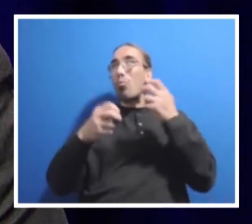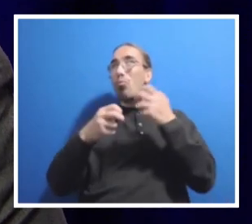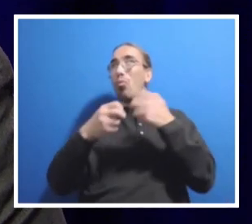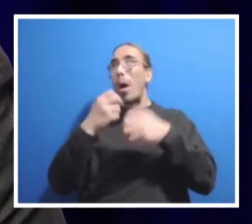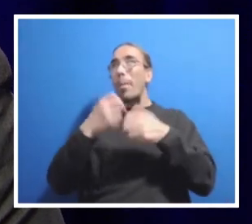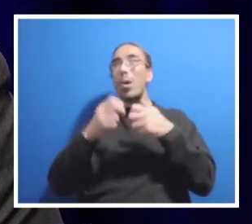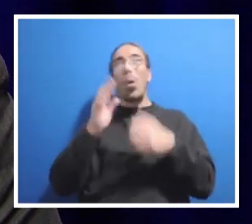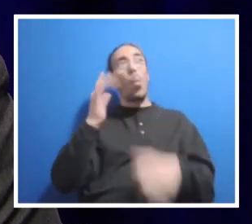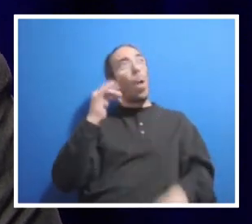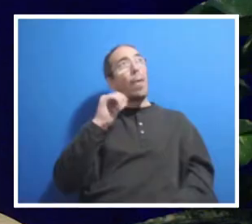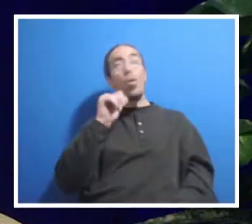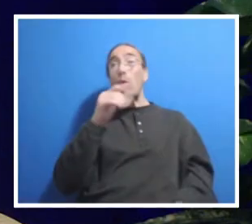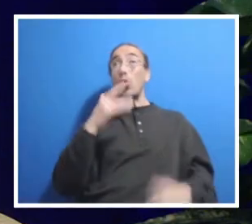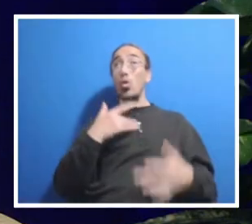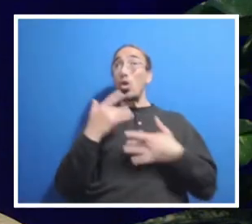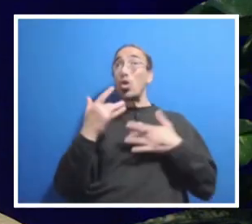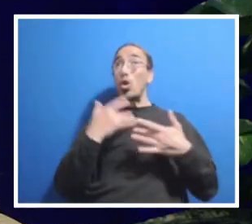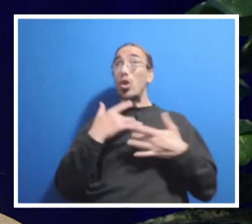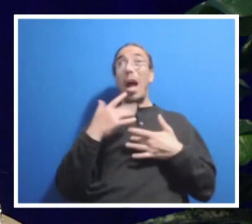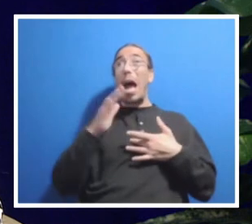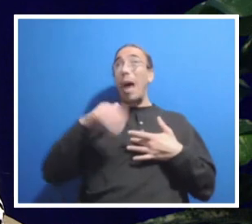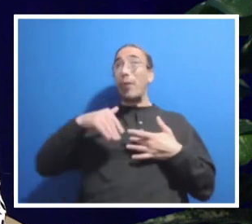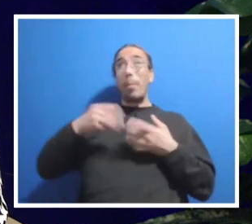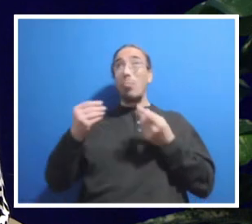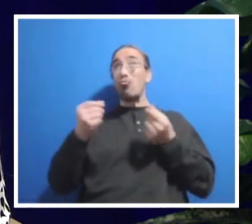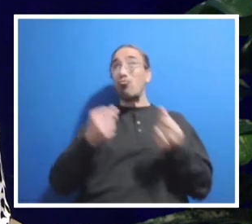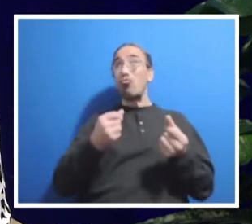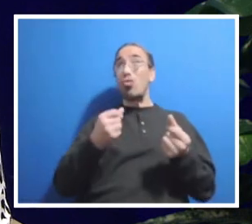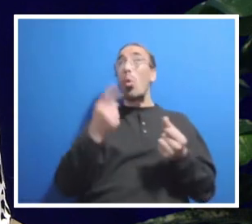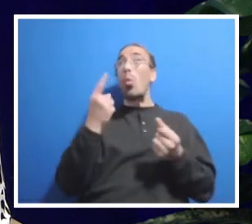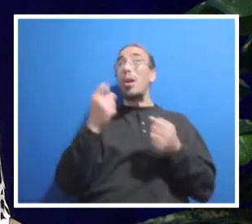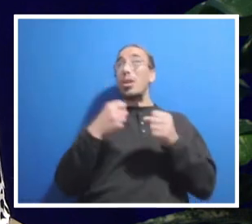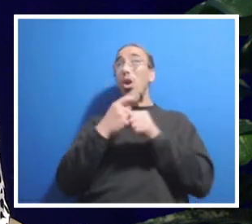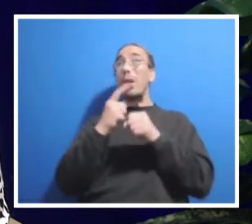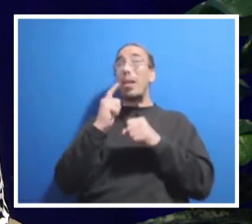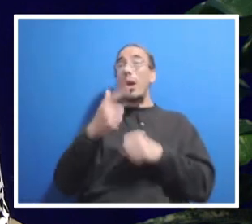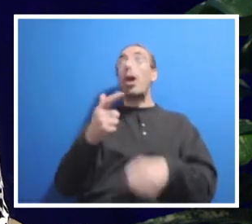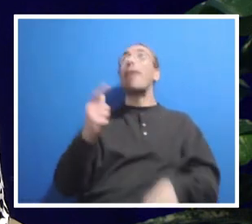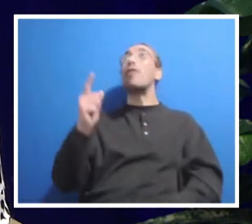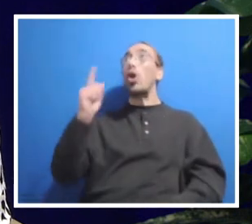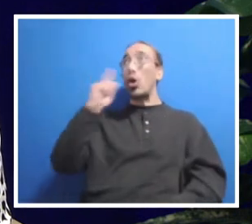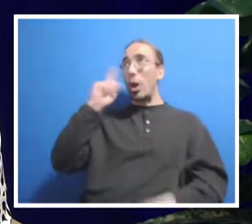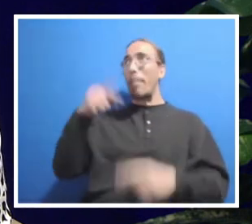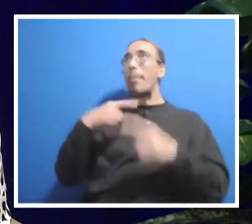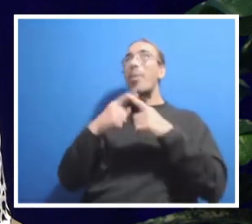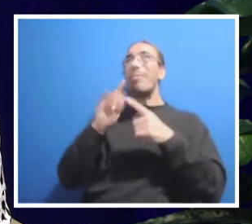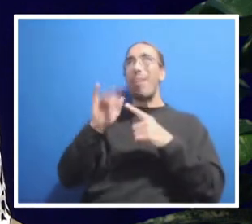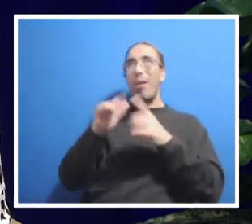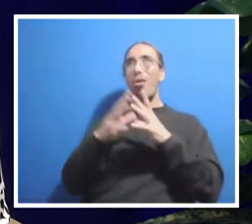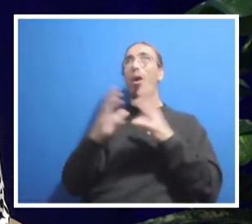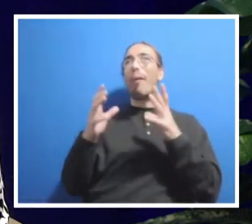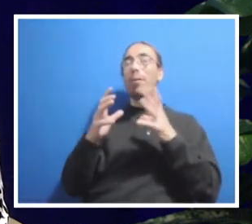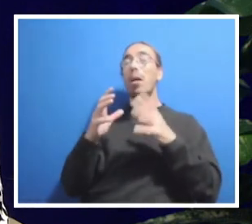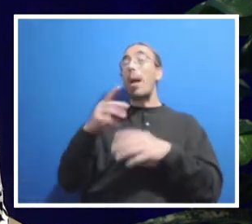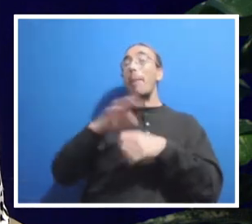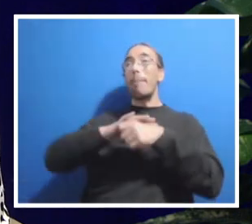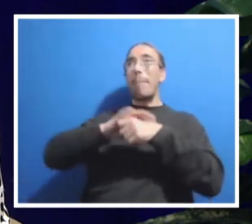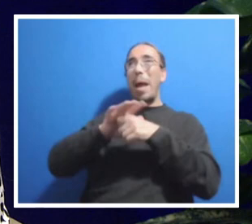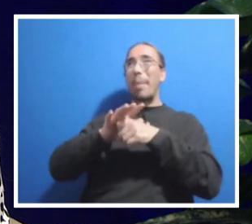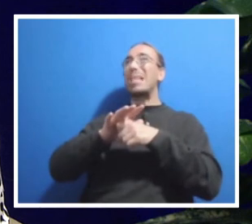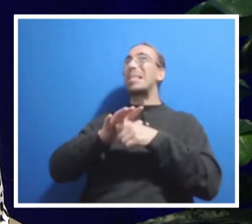been worked out a year later? Yeah. No, I hear about SIMBA a lot. Implementing during a pandemic is less than ideal.